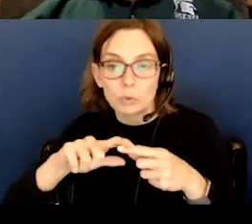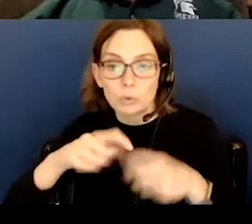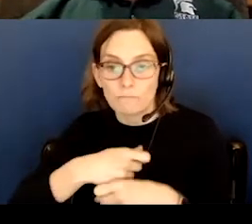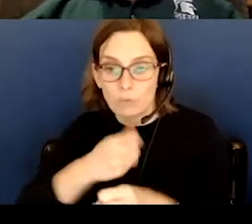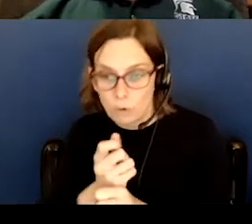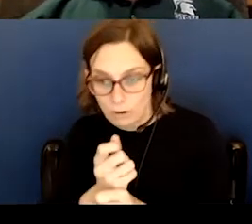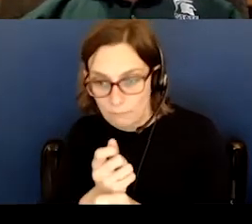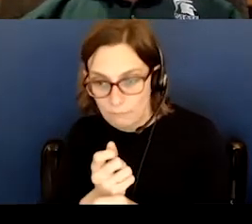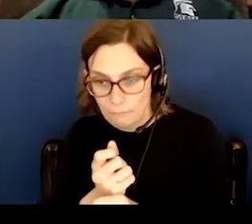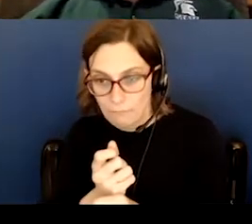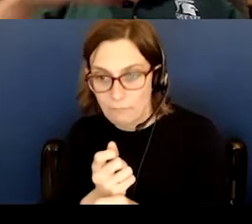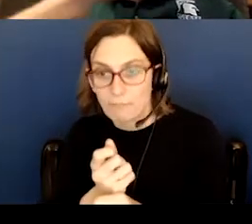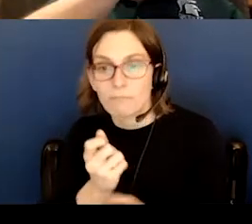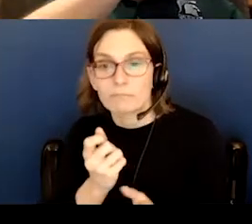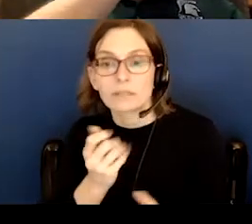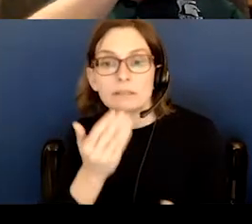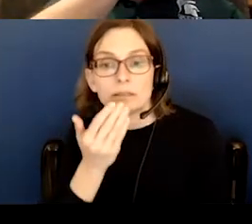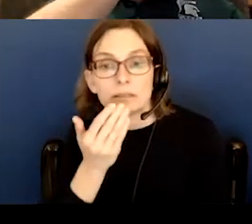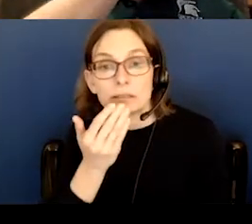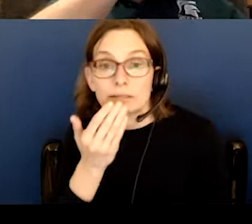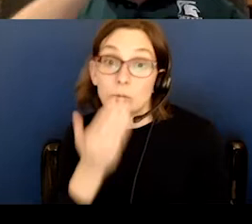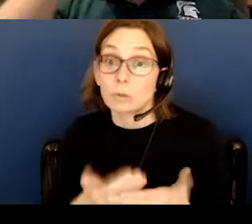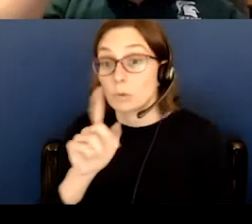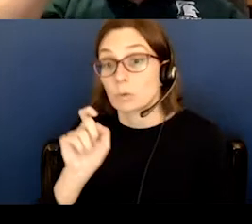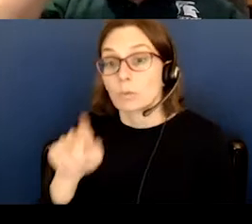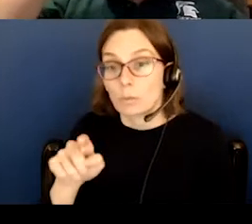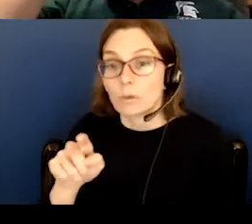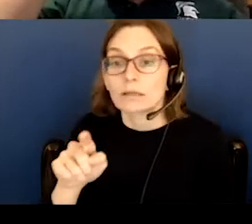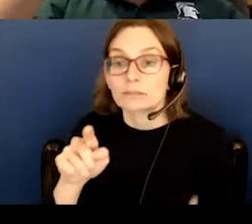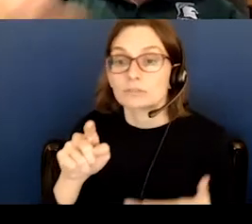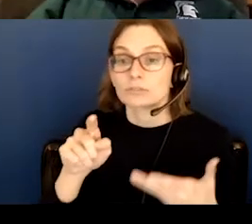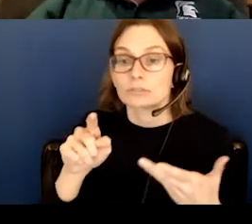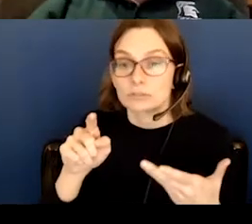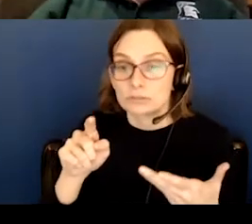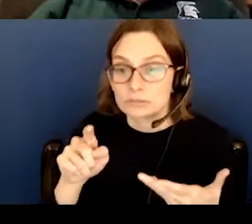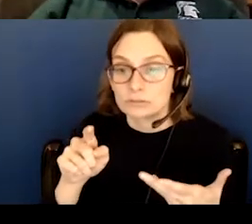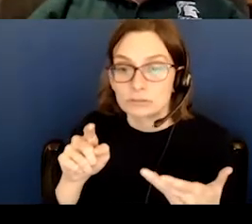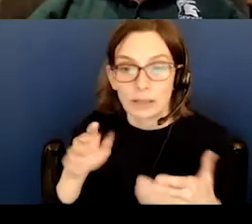That is a good question. And I plan that as a topic for a future session.